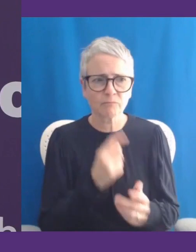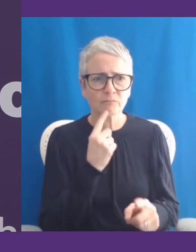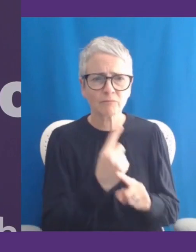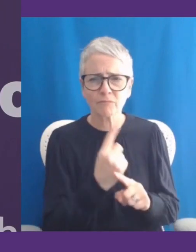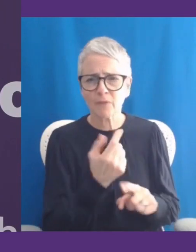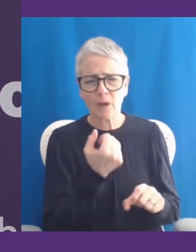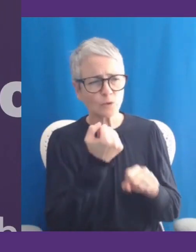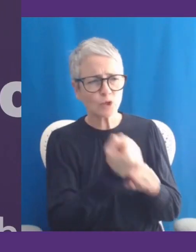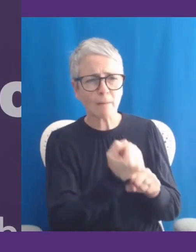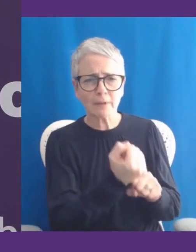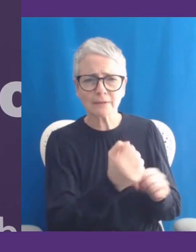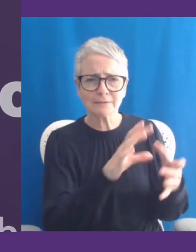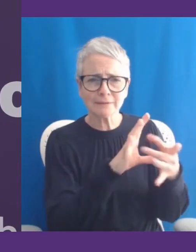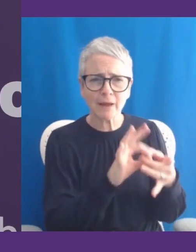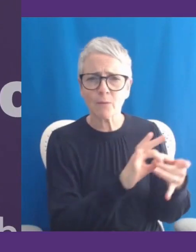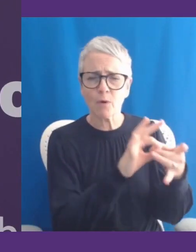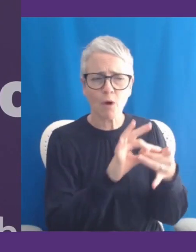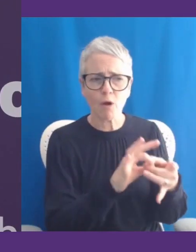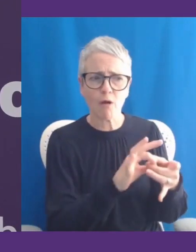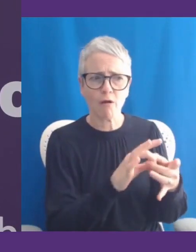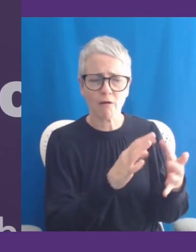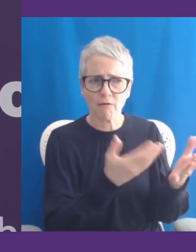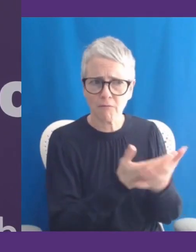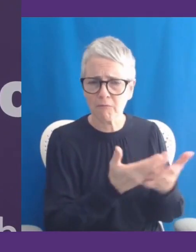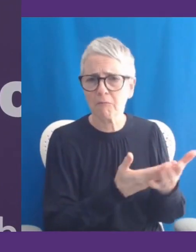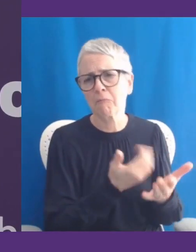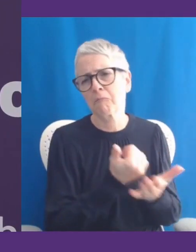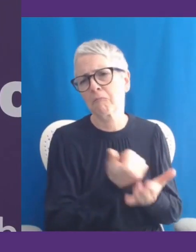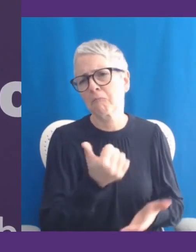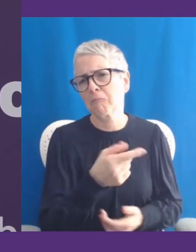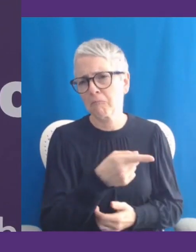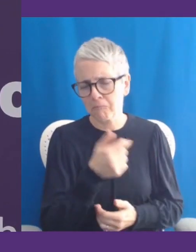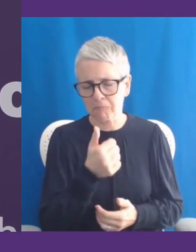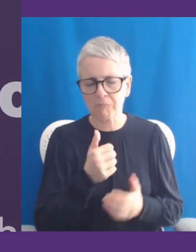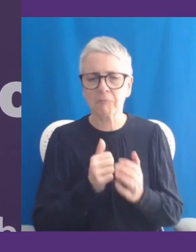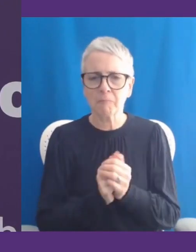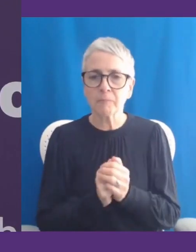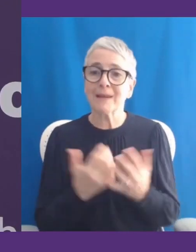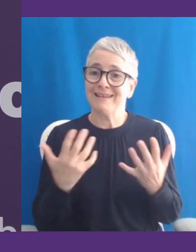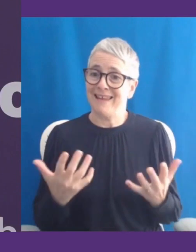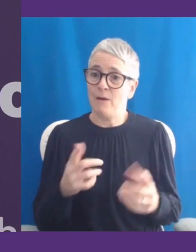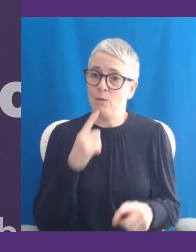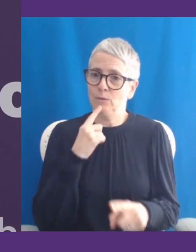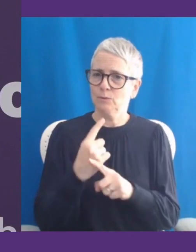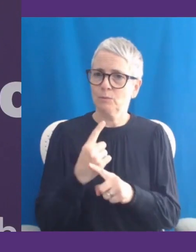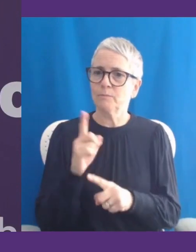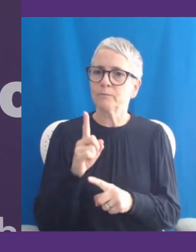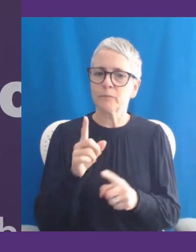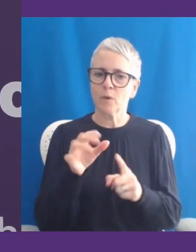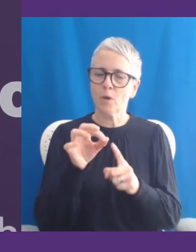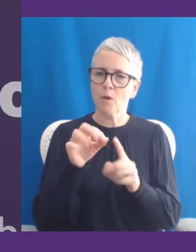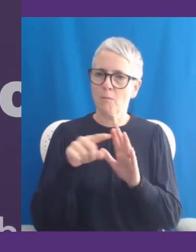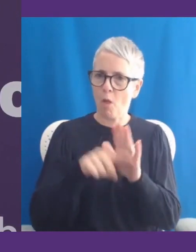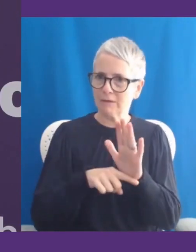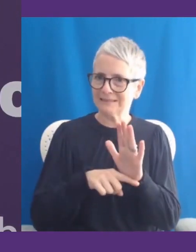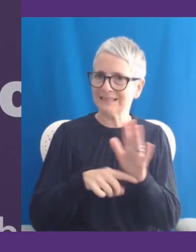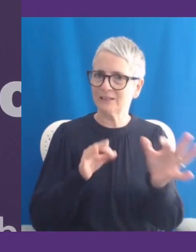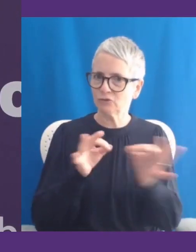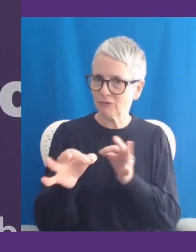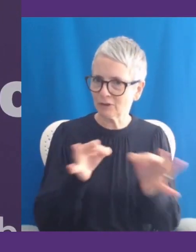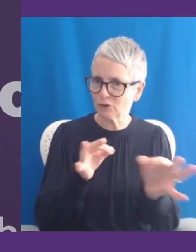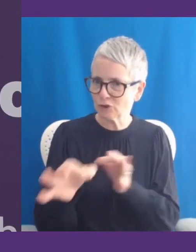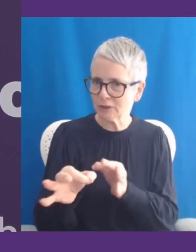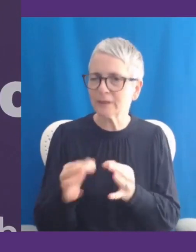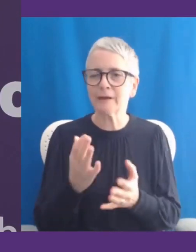to start the day. Right now we're going to talk about policy and strategy. There'll undoubtedly be mentioned of carrots and sticks,